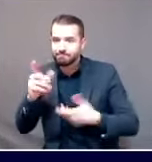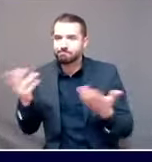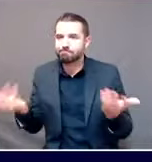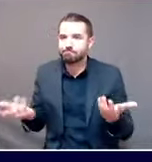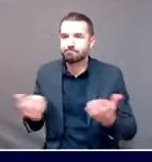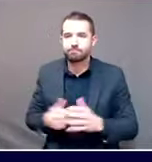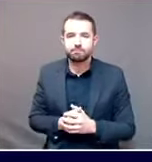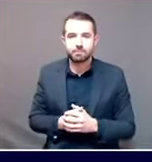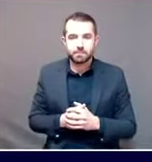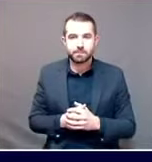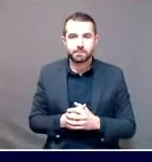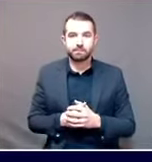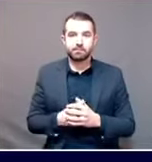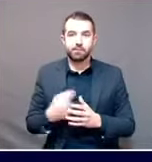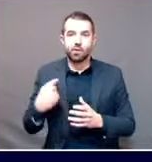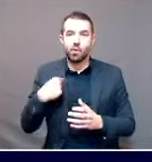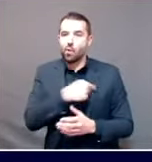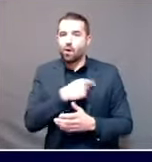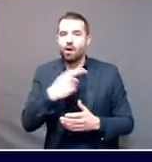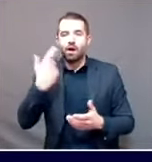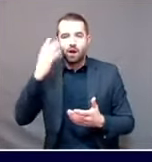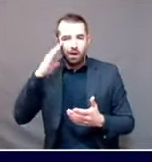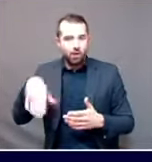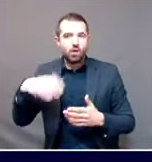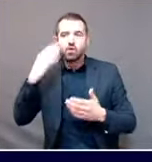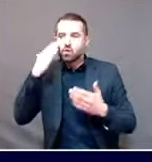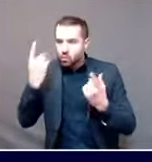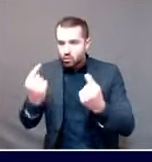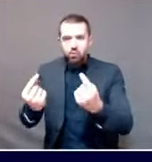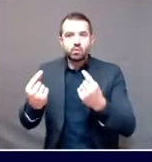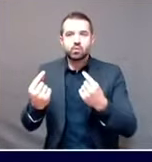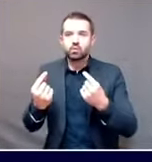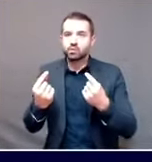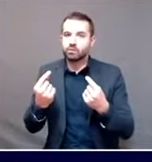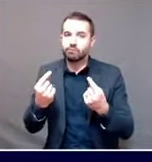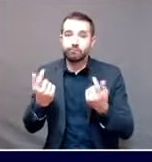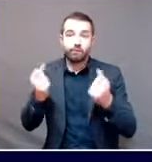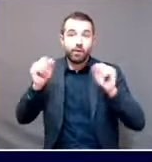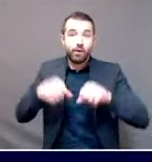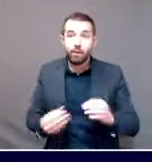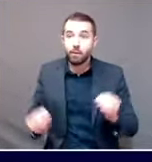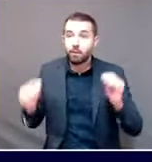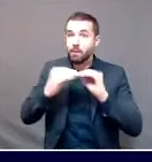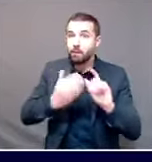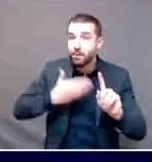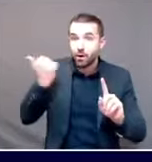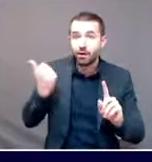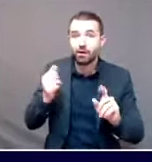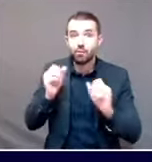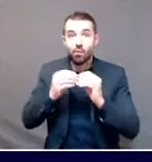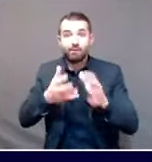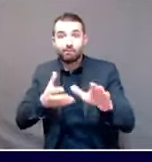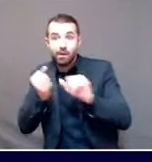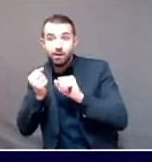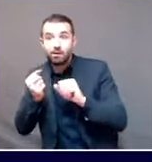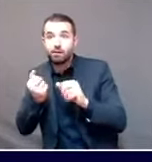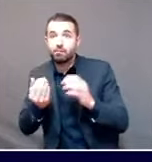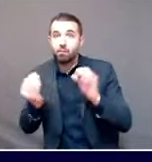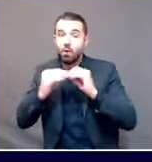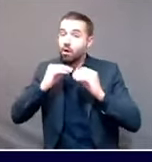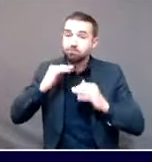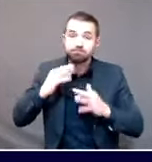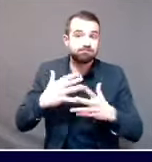better and faster and fairer with resources. And this is why just this morning, Governor Mills was talking to our congressional delegation